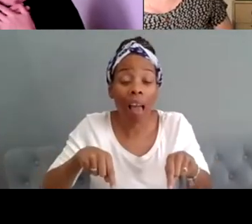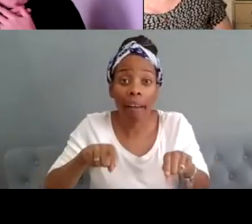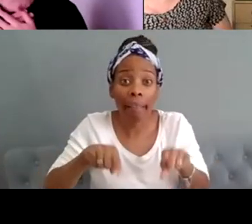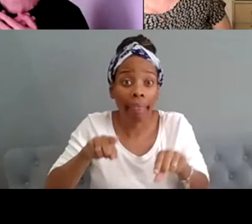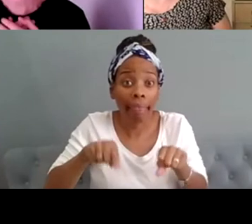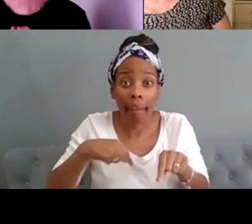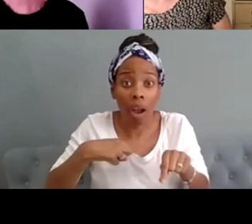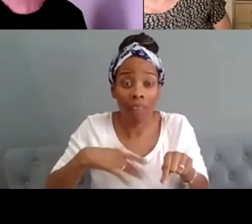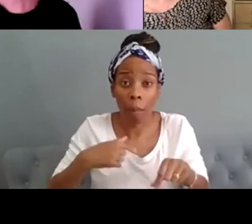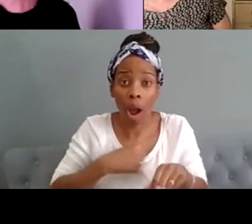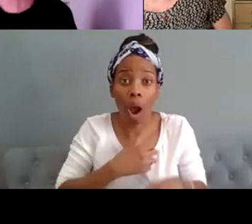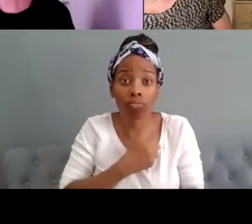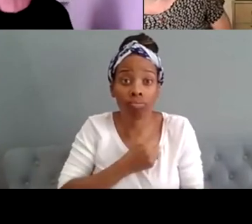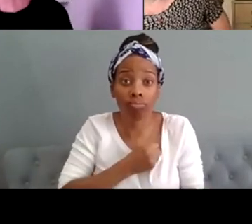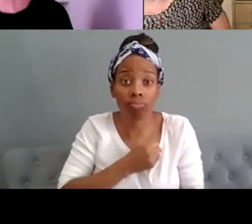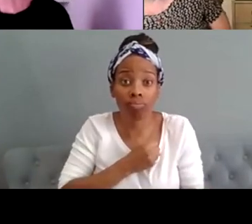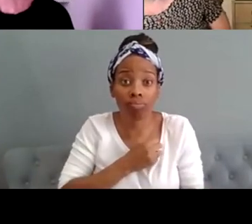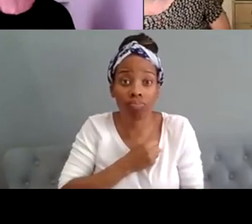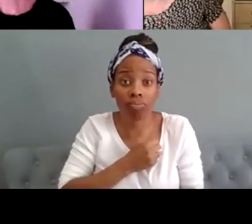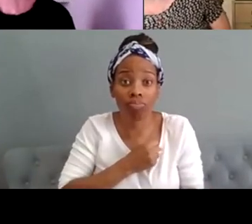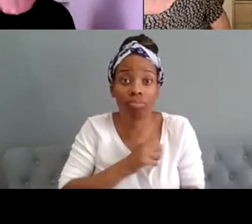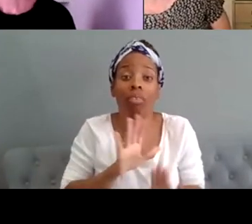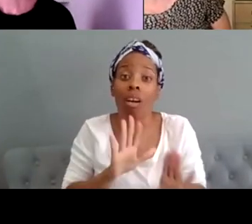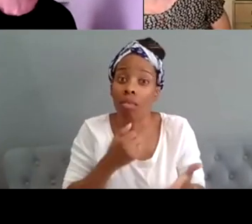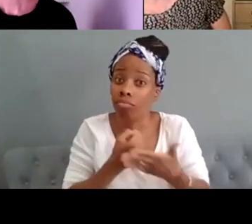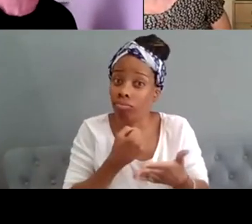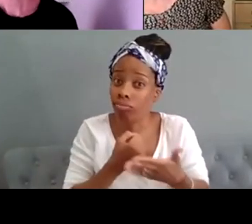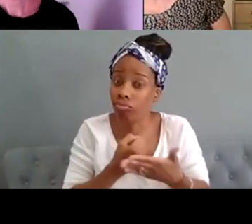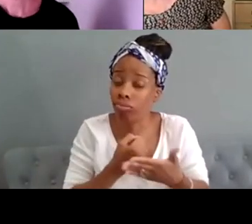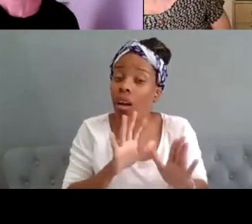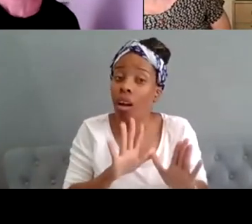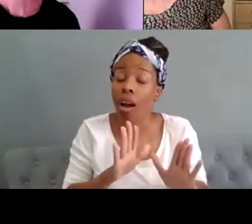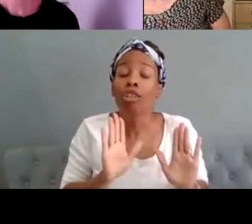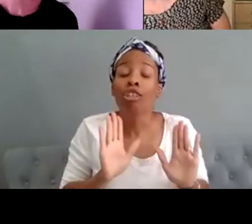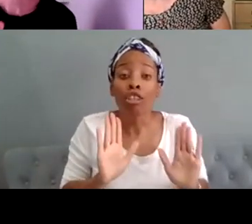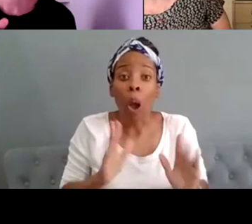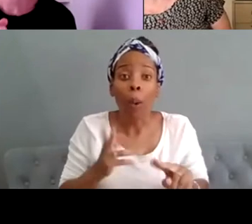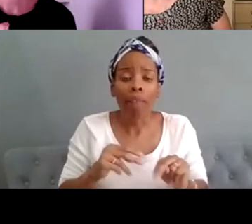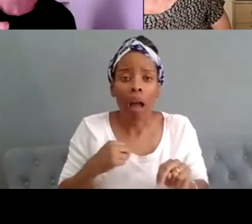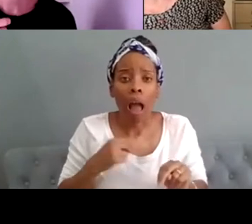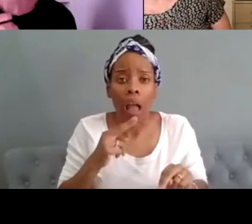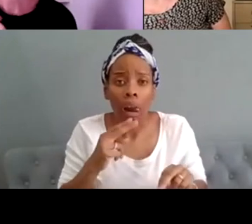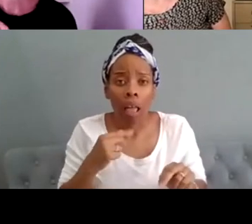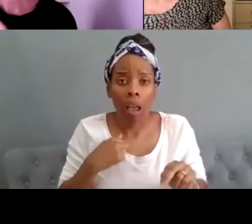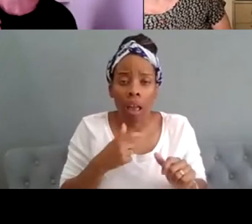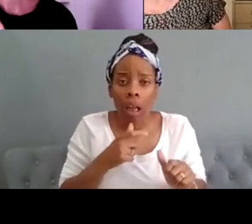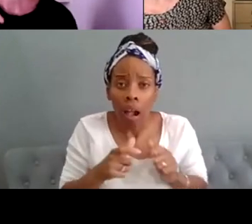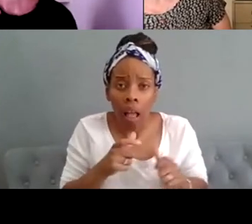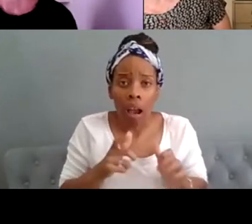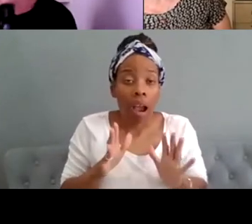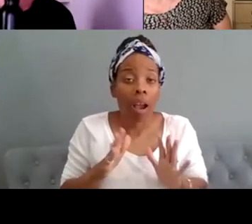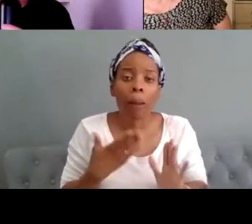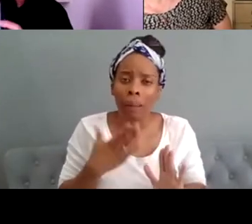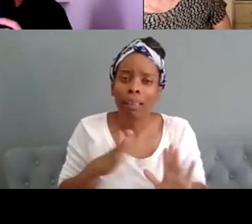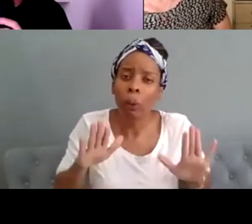heart is thumping in my chest so um yeah don't mind me if i get stuttery um i'd also like